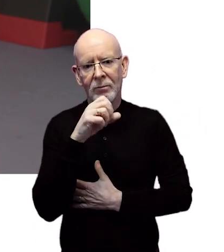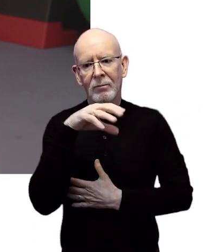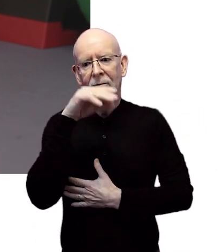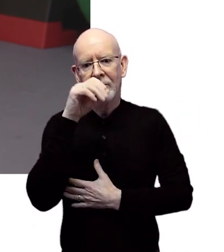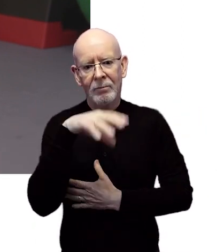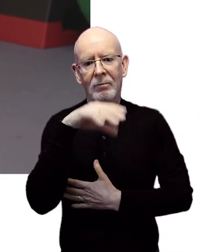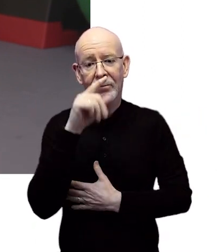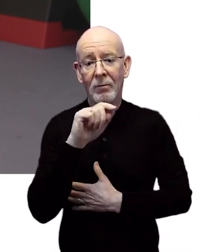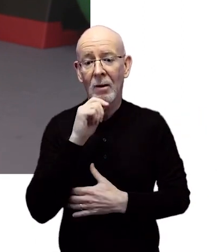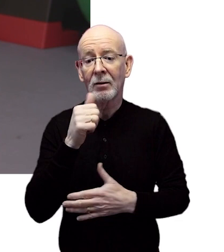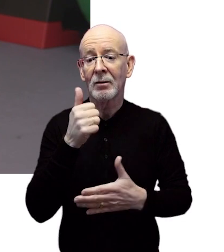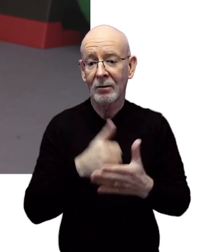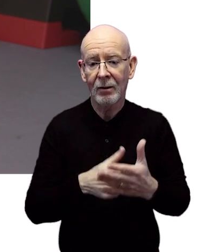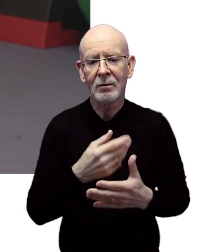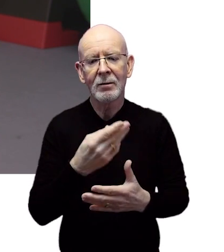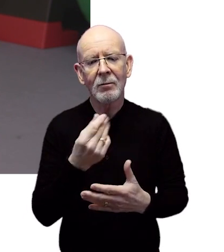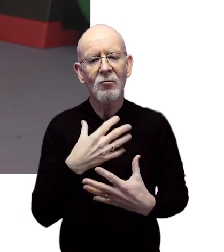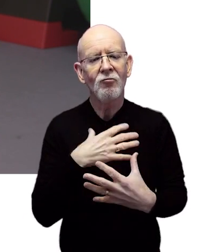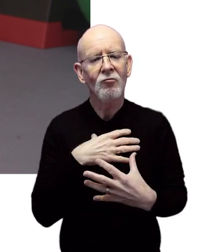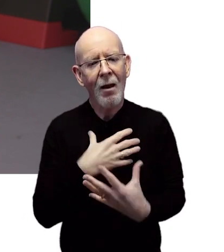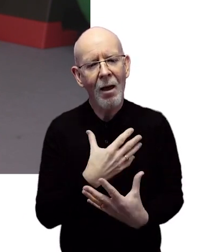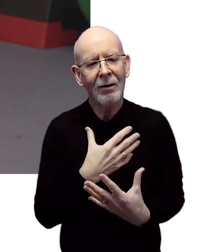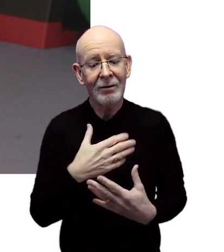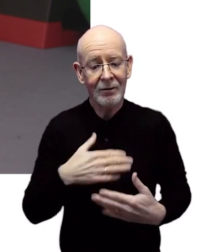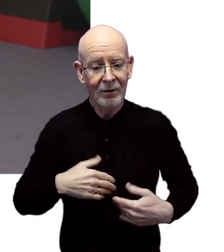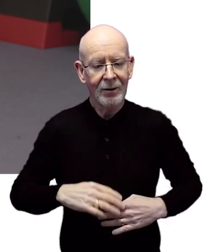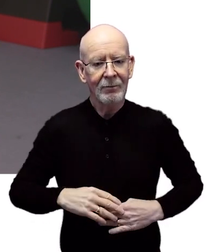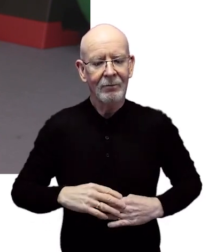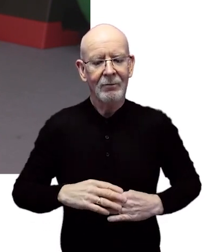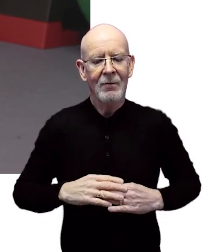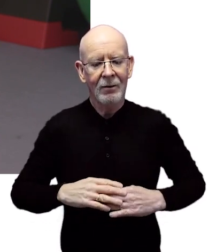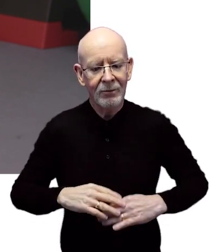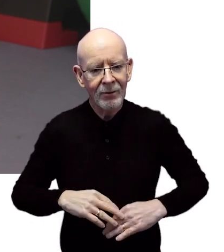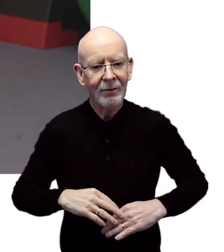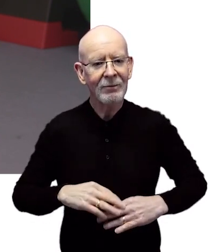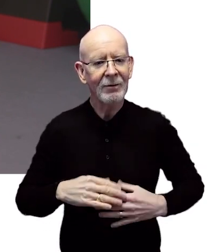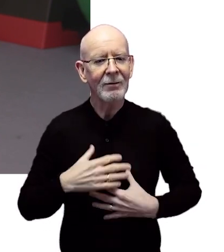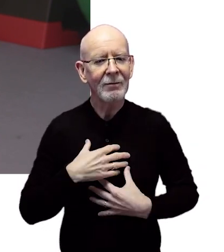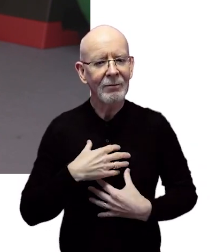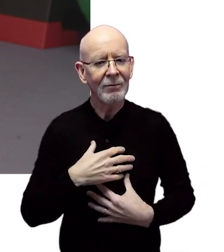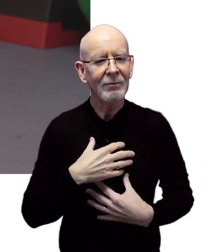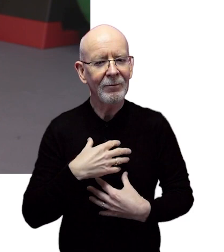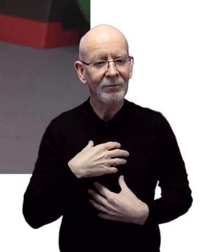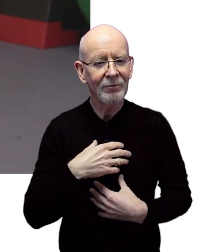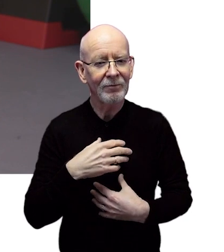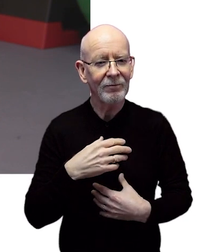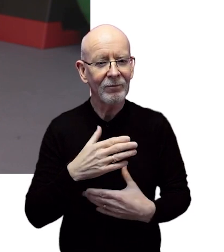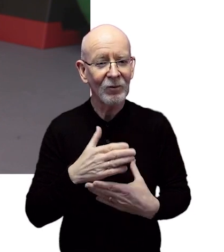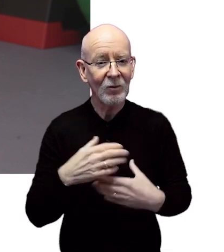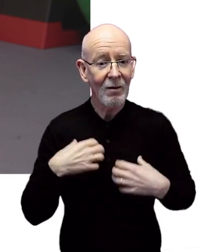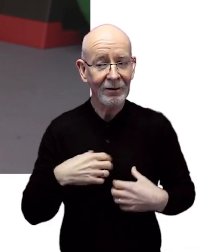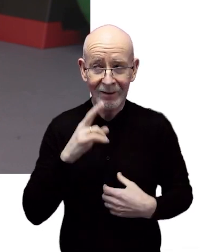She is going to start with some relaxed diaphragmatic breathing. Breathing gently down into the basis of her lungs.